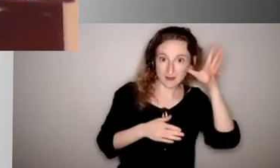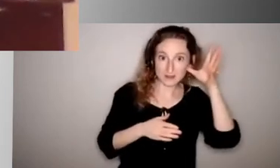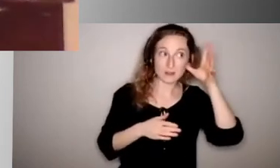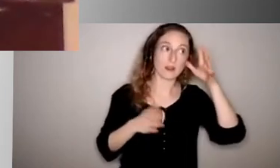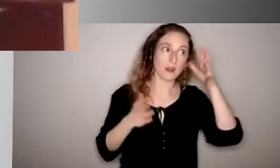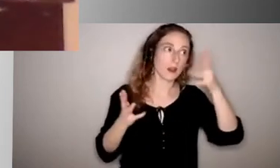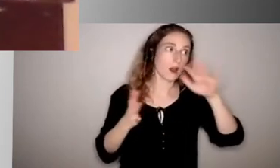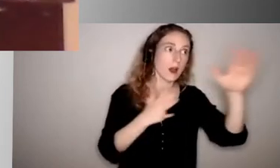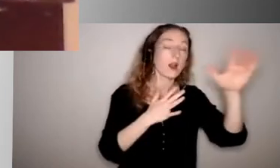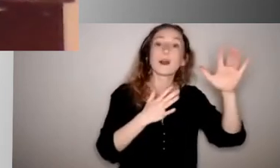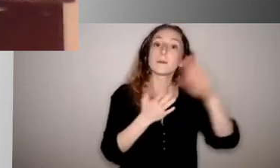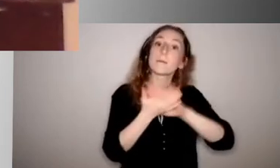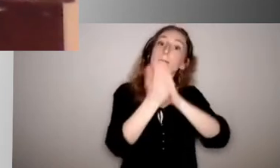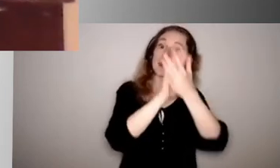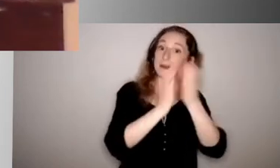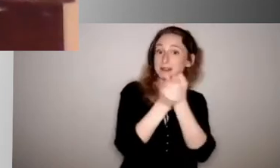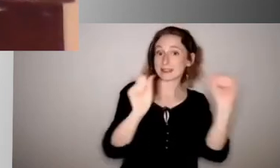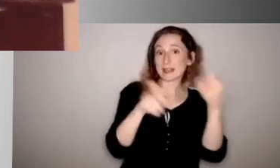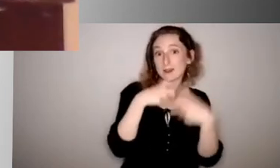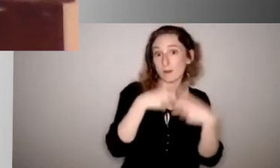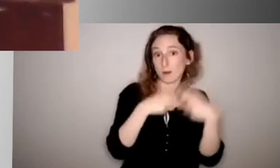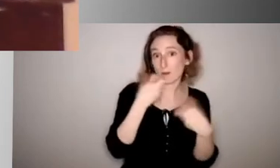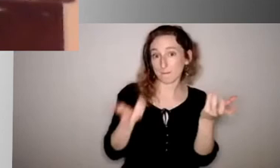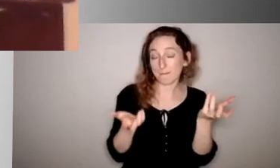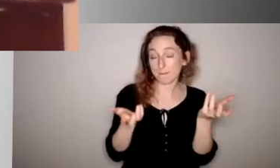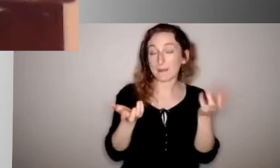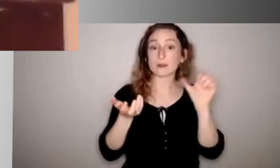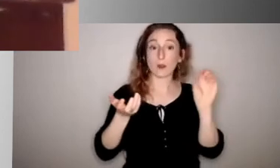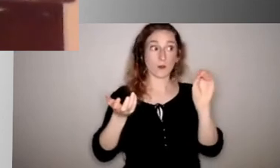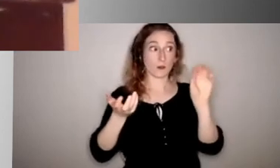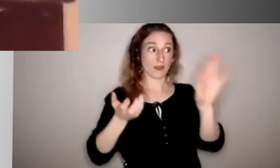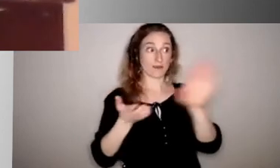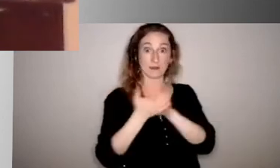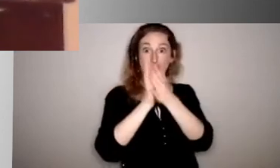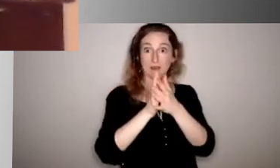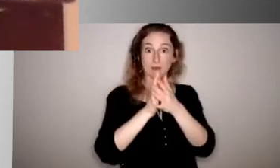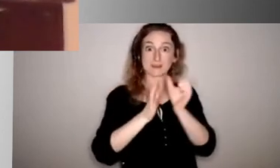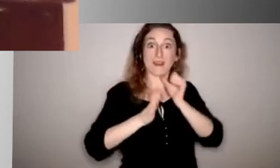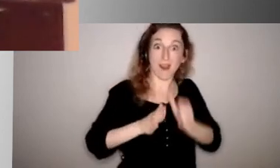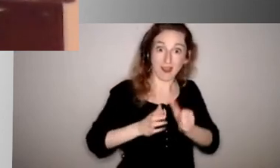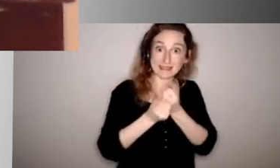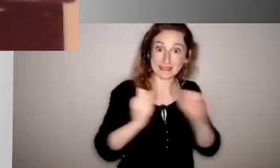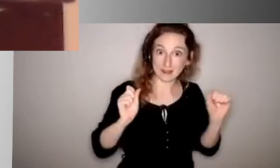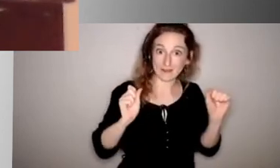at it as a safety issue, just like any other safety issue that we have, when it becomes unsafe because of a chosen behavior, we will look at another option. And